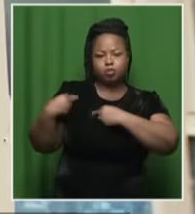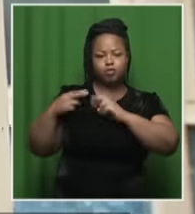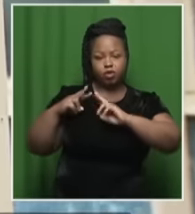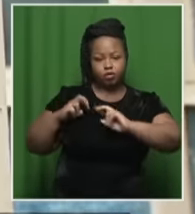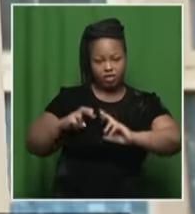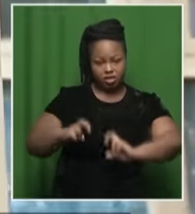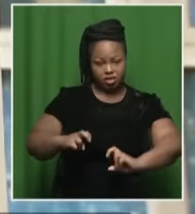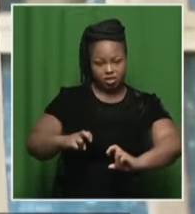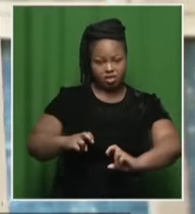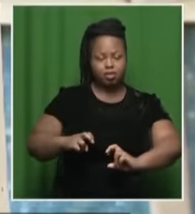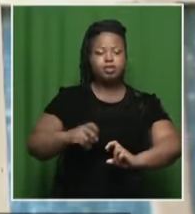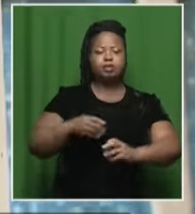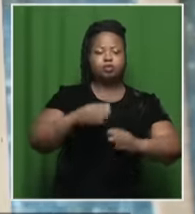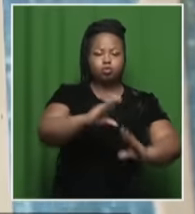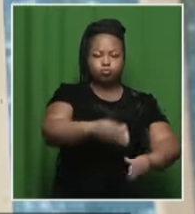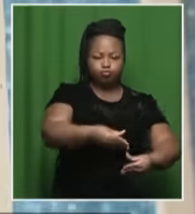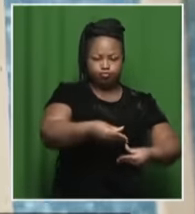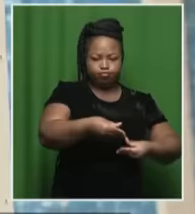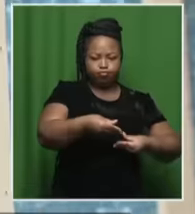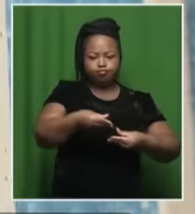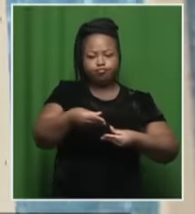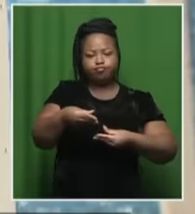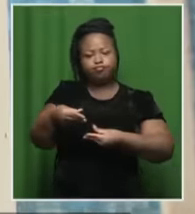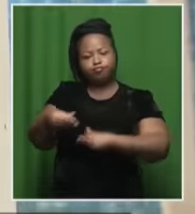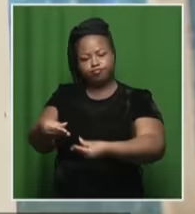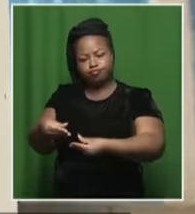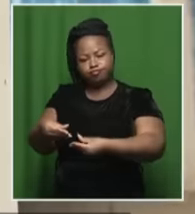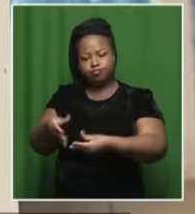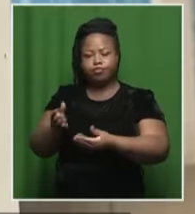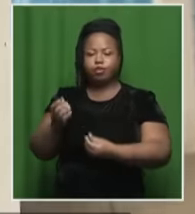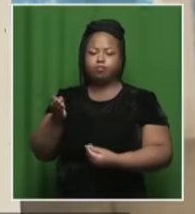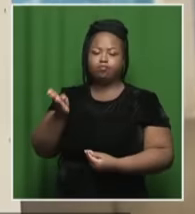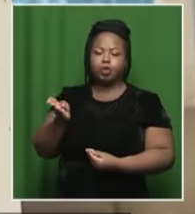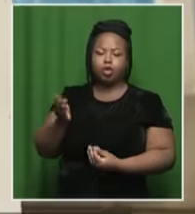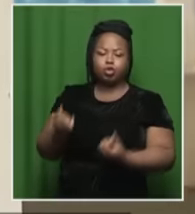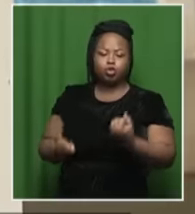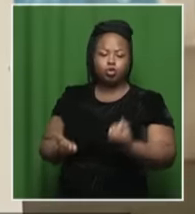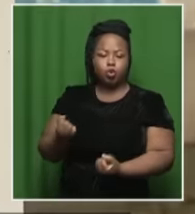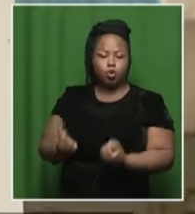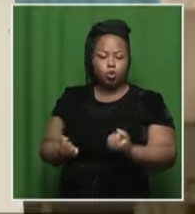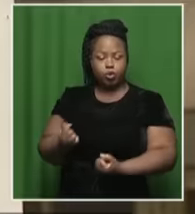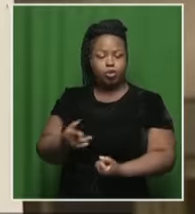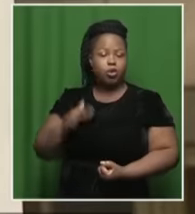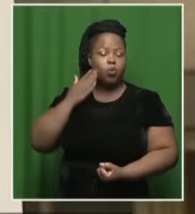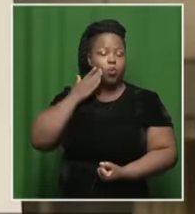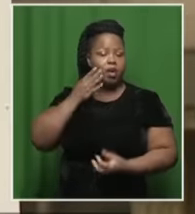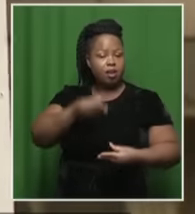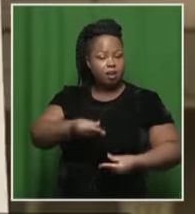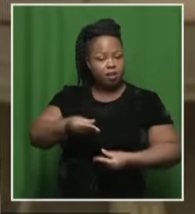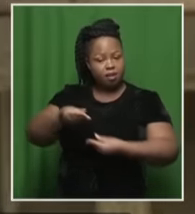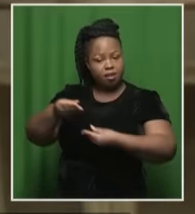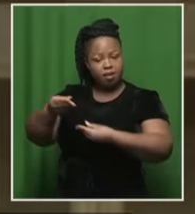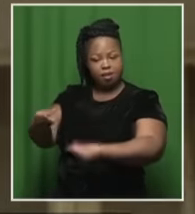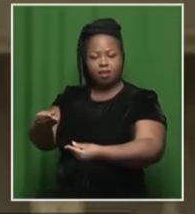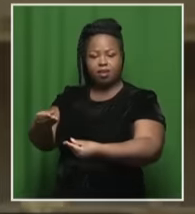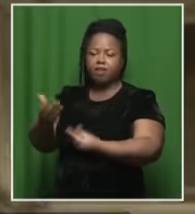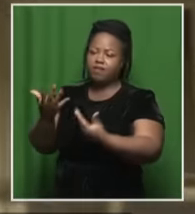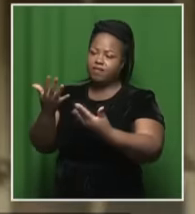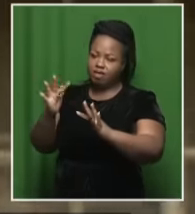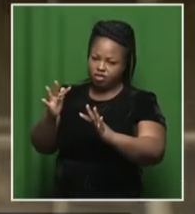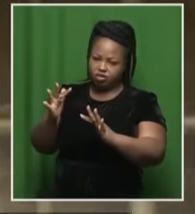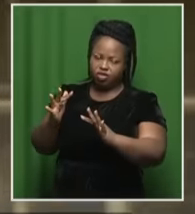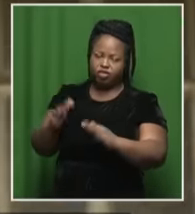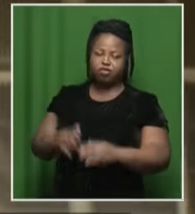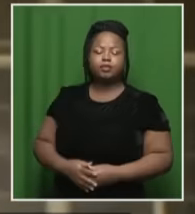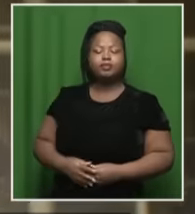will transport the former Speaker to this court. Once the docket does arrive here at this court, it will then